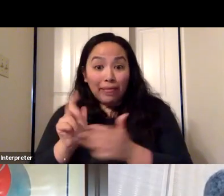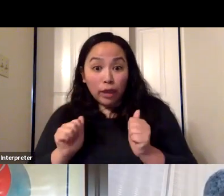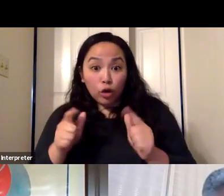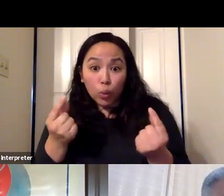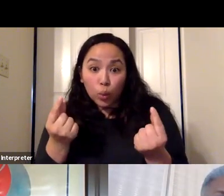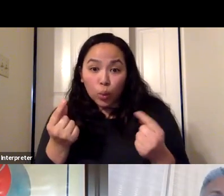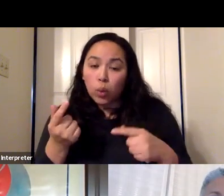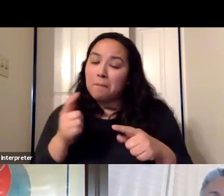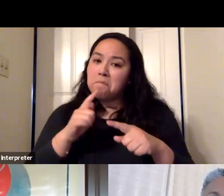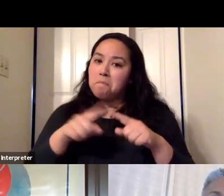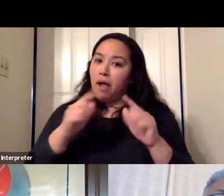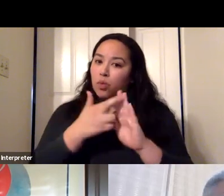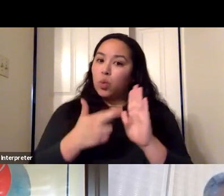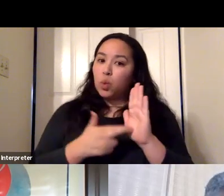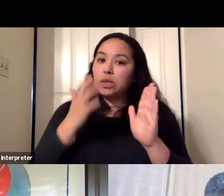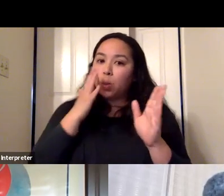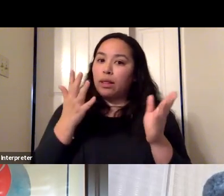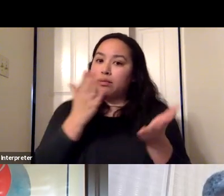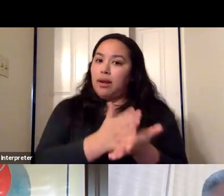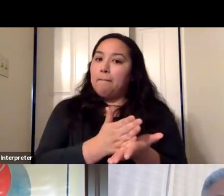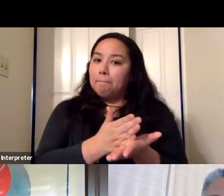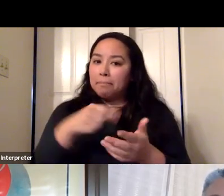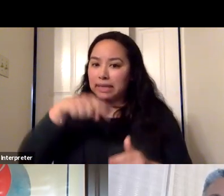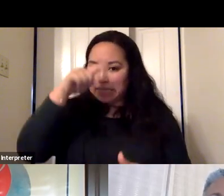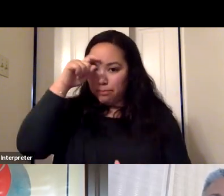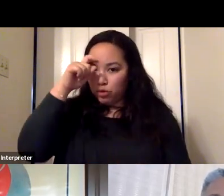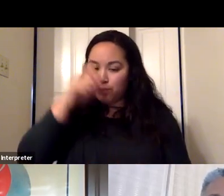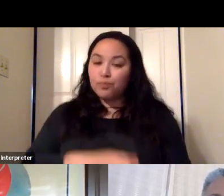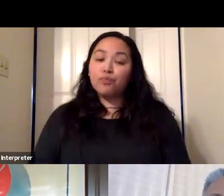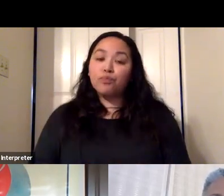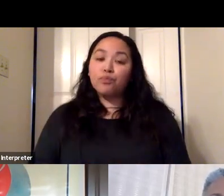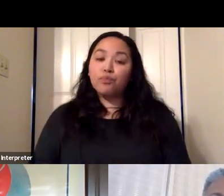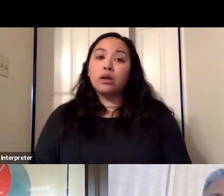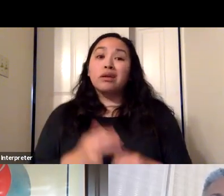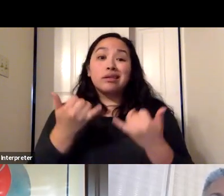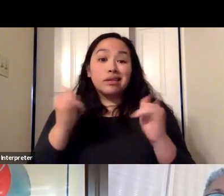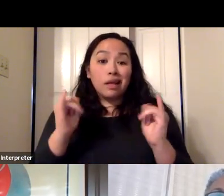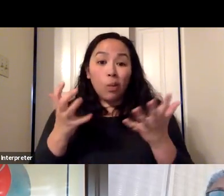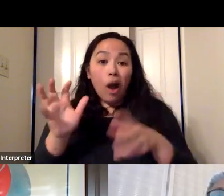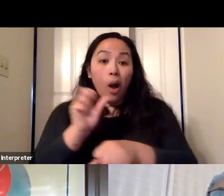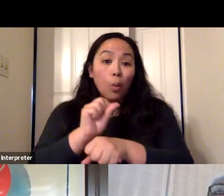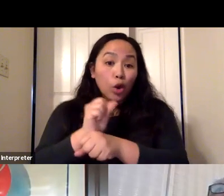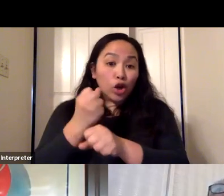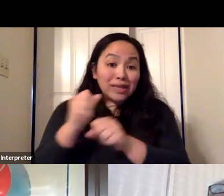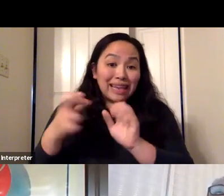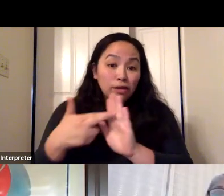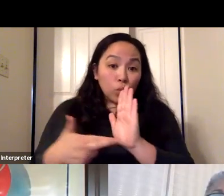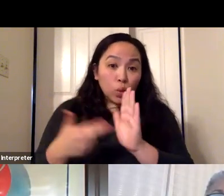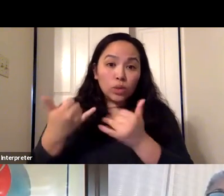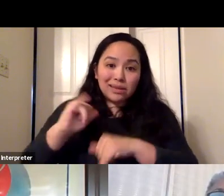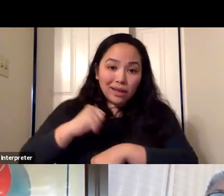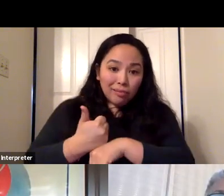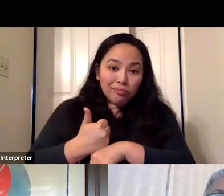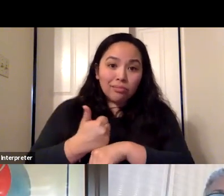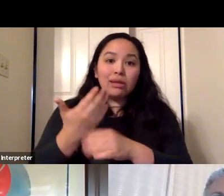starting in the summer. There will be a few things still in place worker safety rules from the state will still be in place some